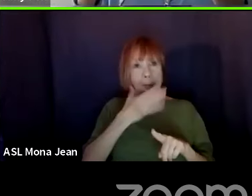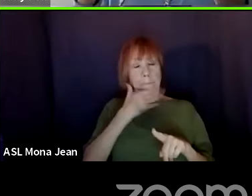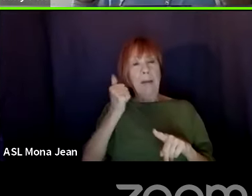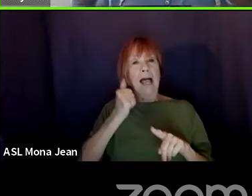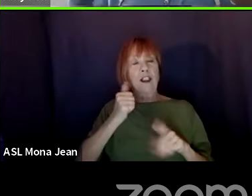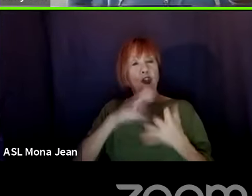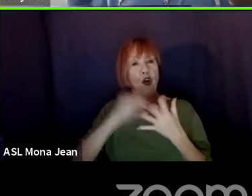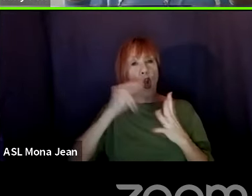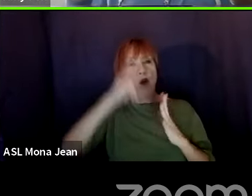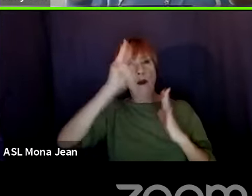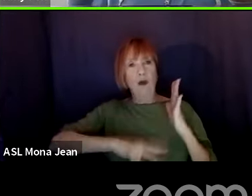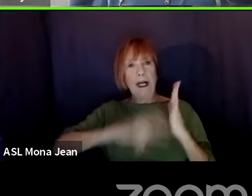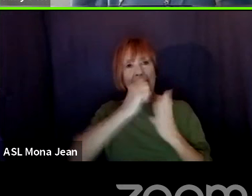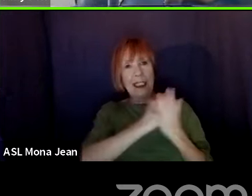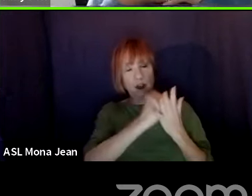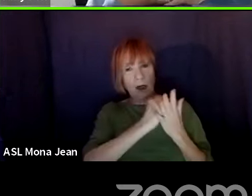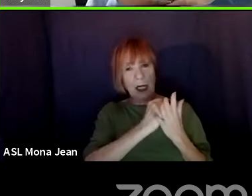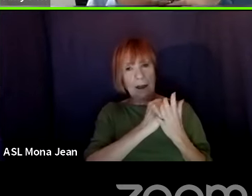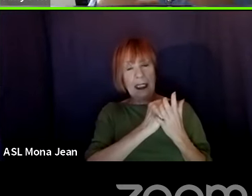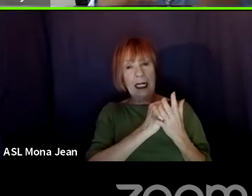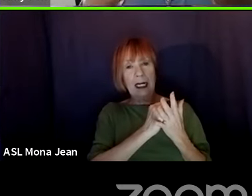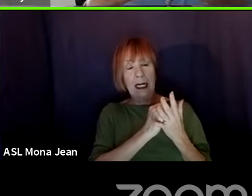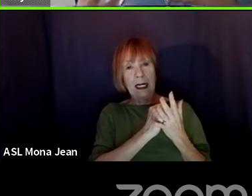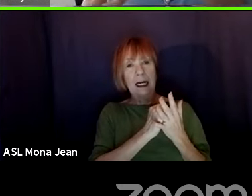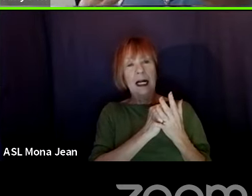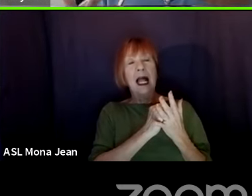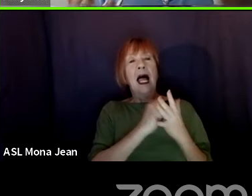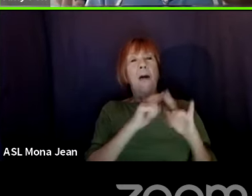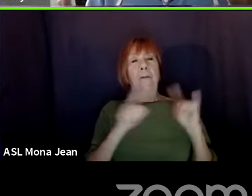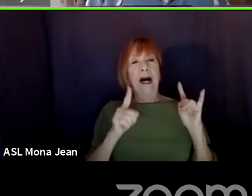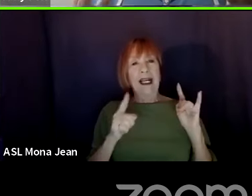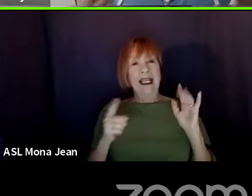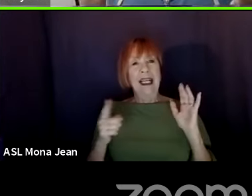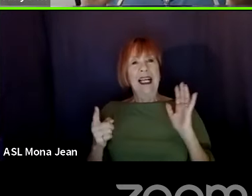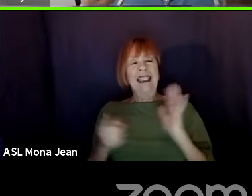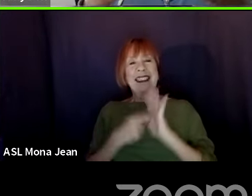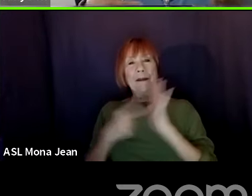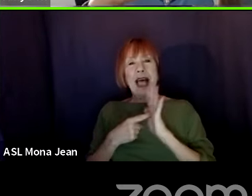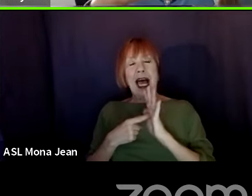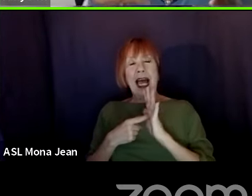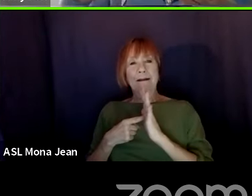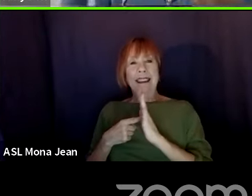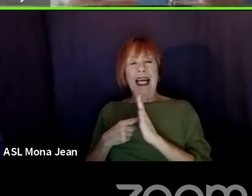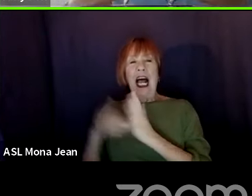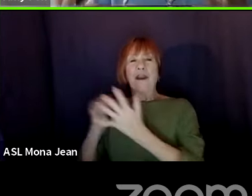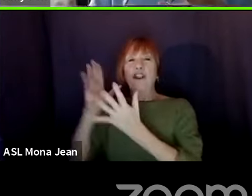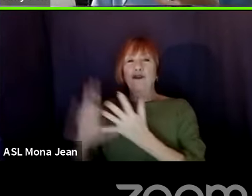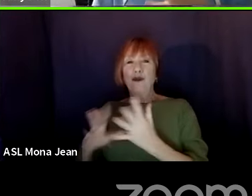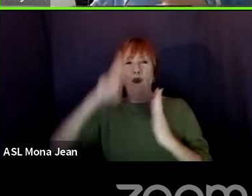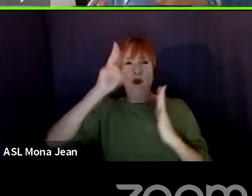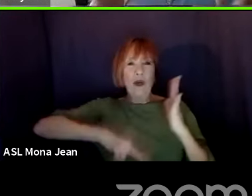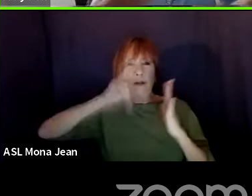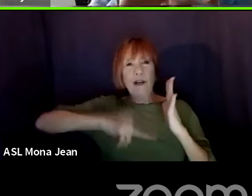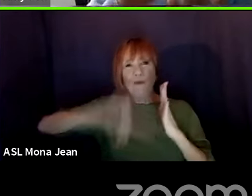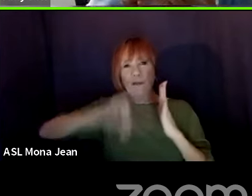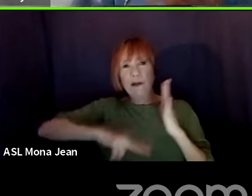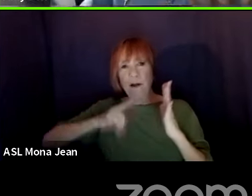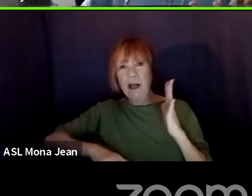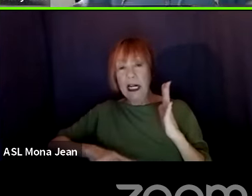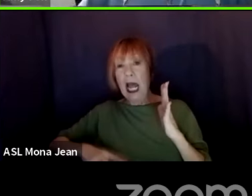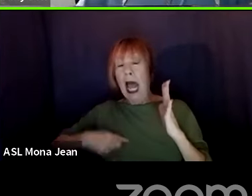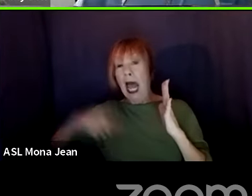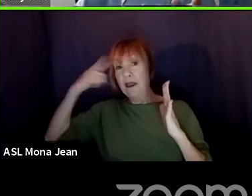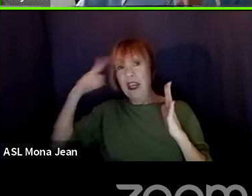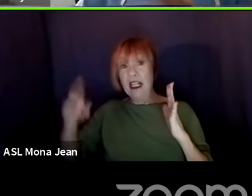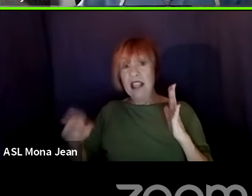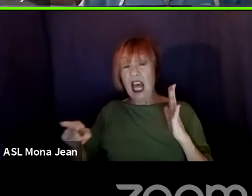time writers is that then they don't give themselves permission to write messy drafts. They think that the first thing that comes out of their head should look